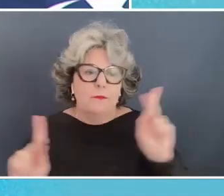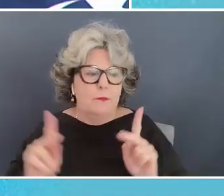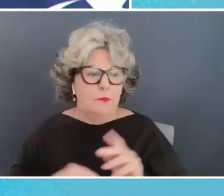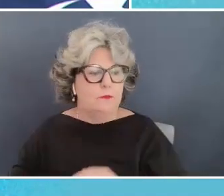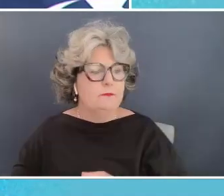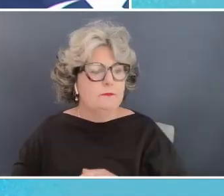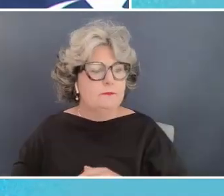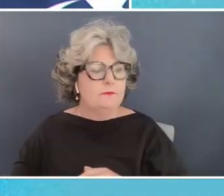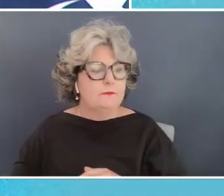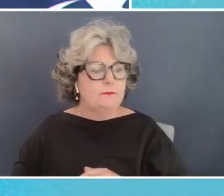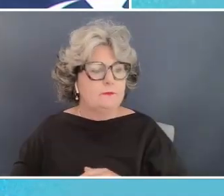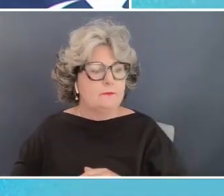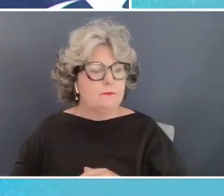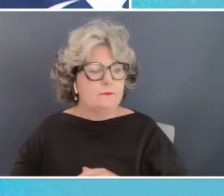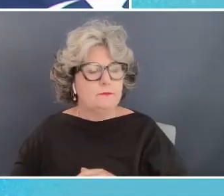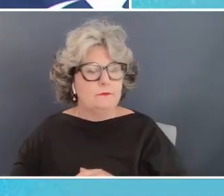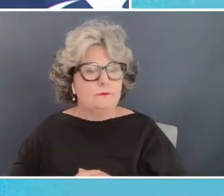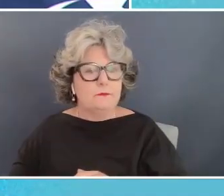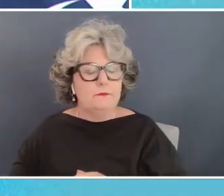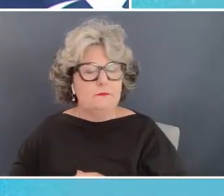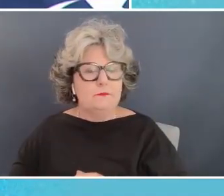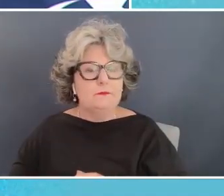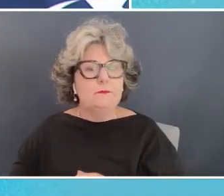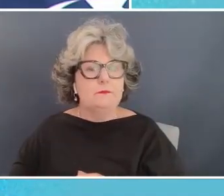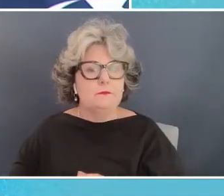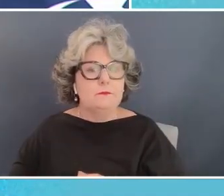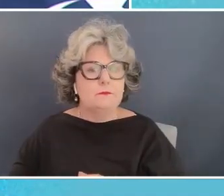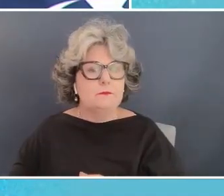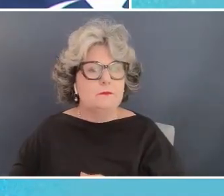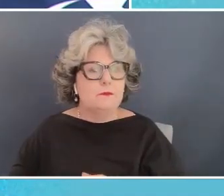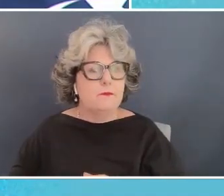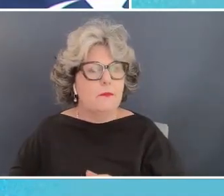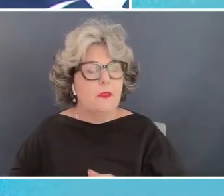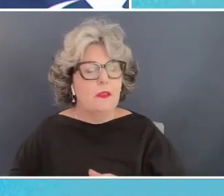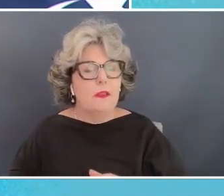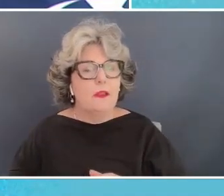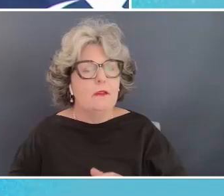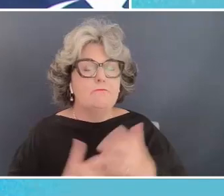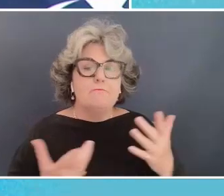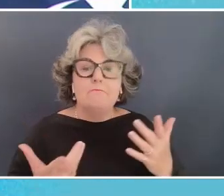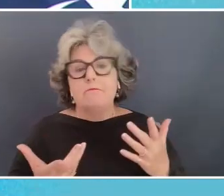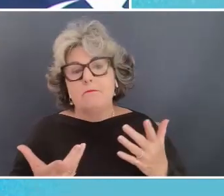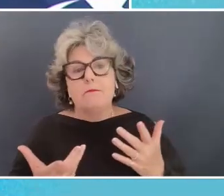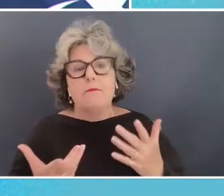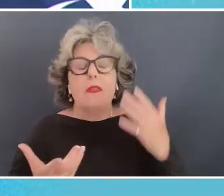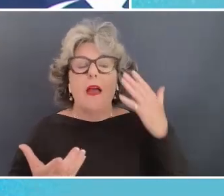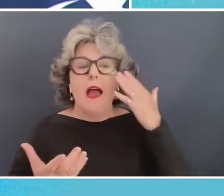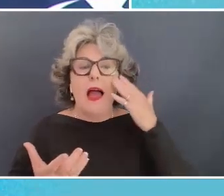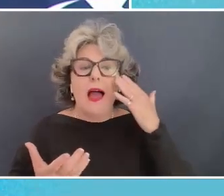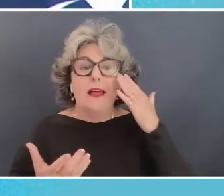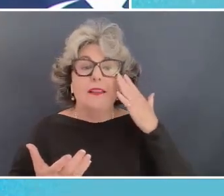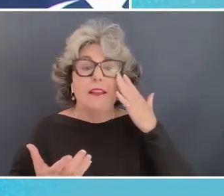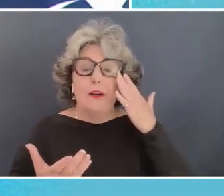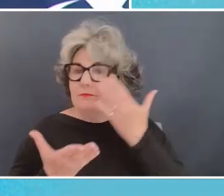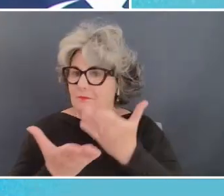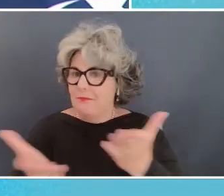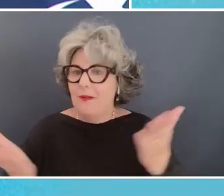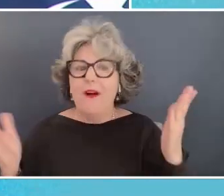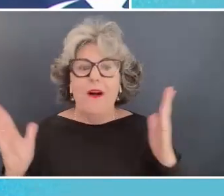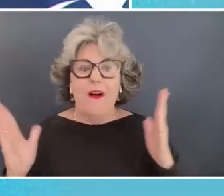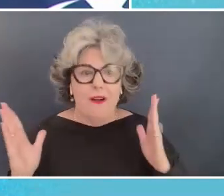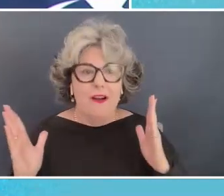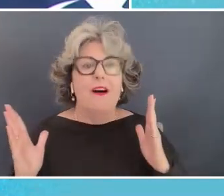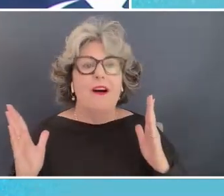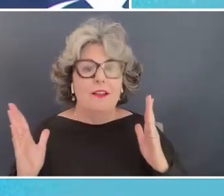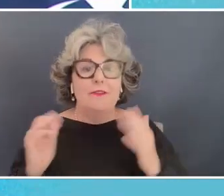and we don't have to you know we don't have to go far i mean i i i know that uh all of you uh most